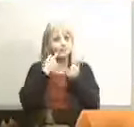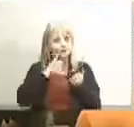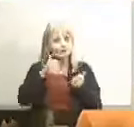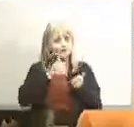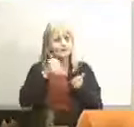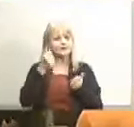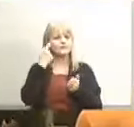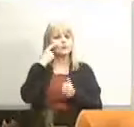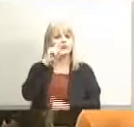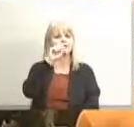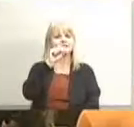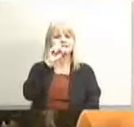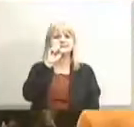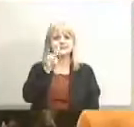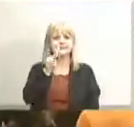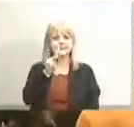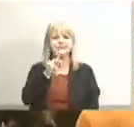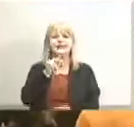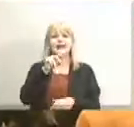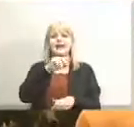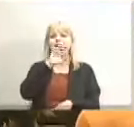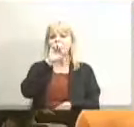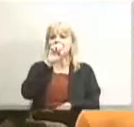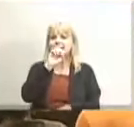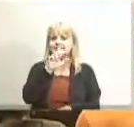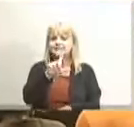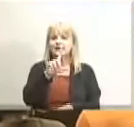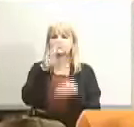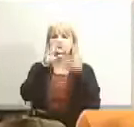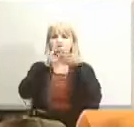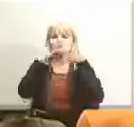and for our esl students and